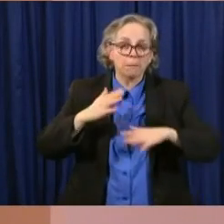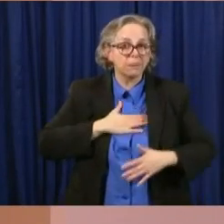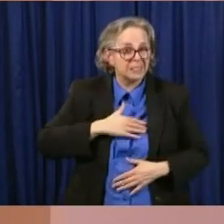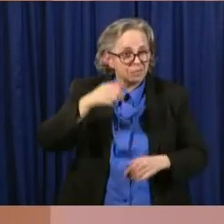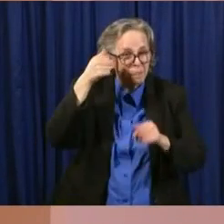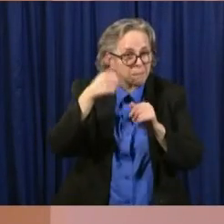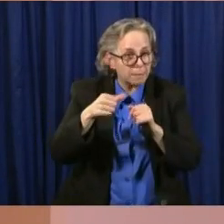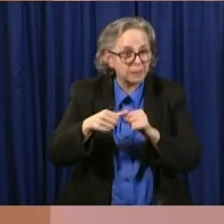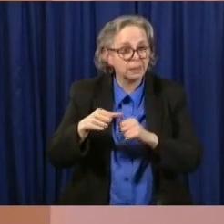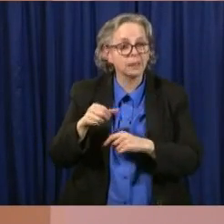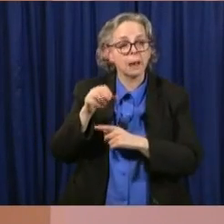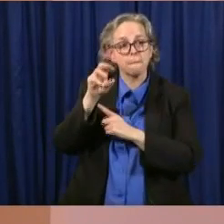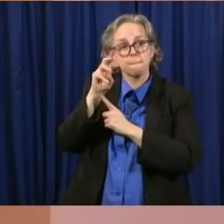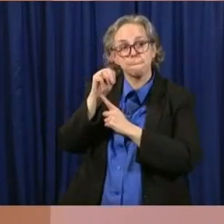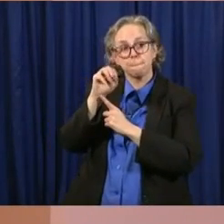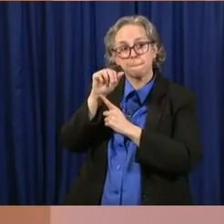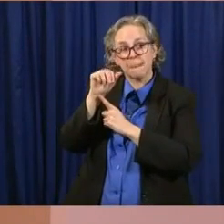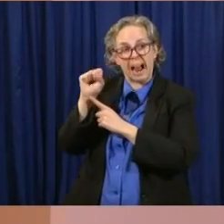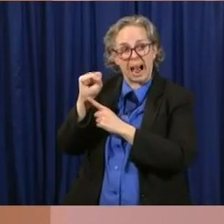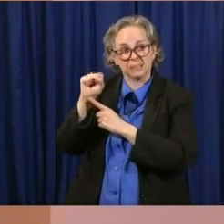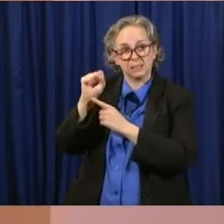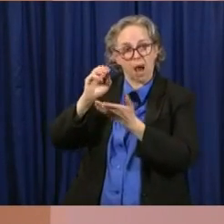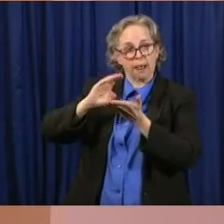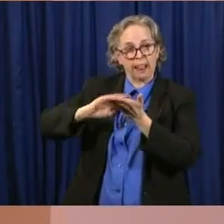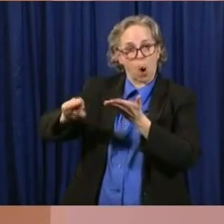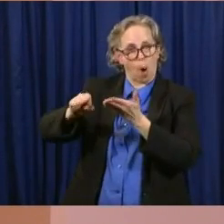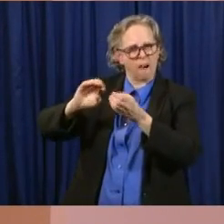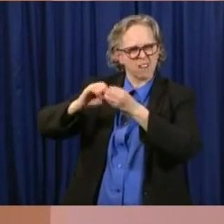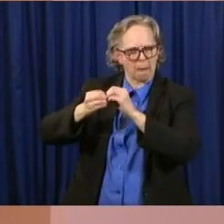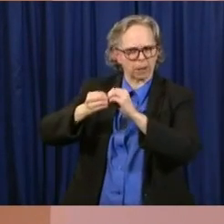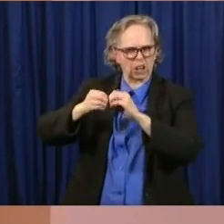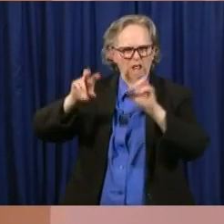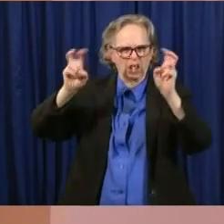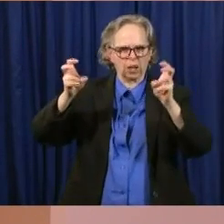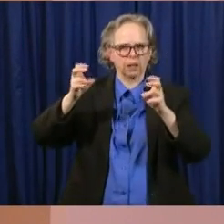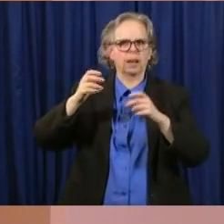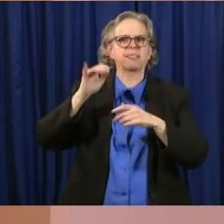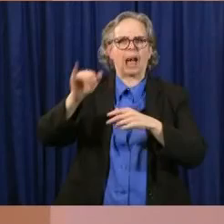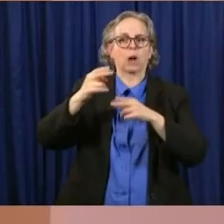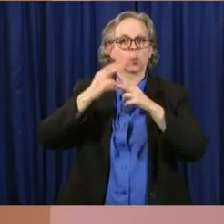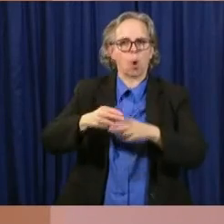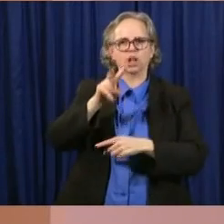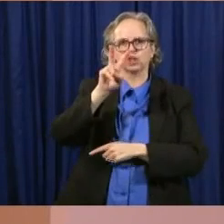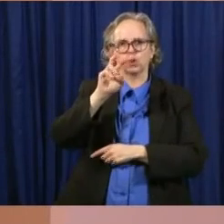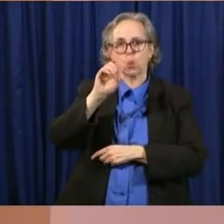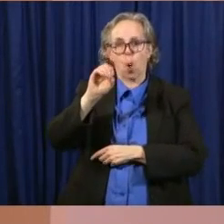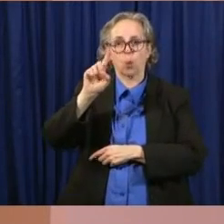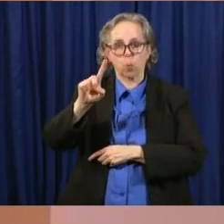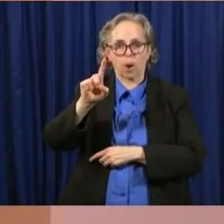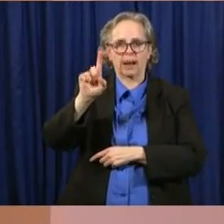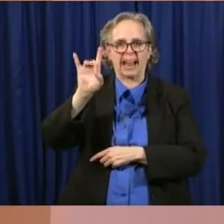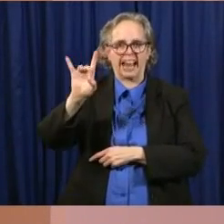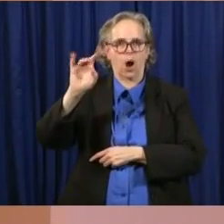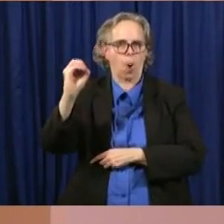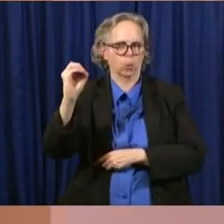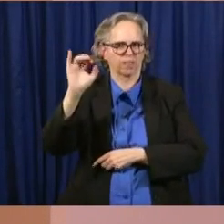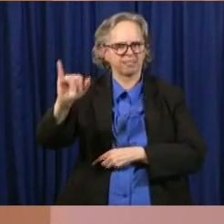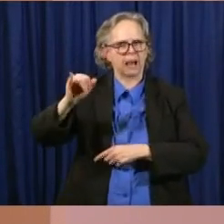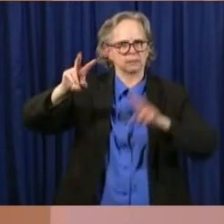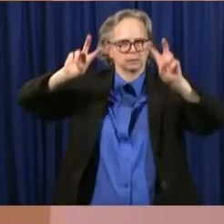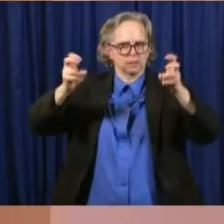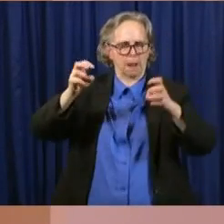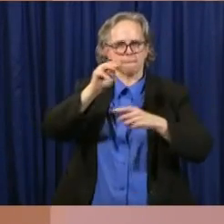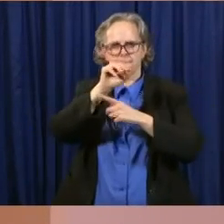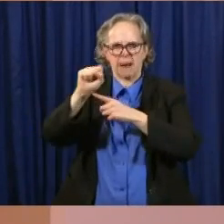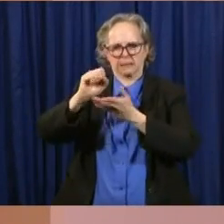-0-0-0-1-8-0, this eliminates the need to verify your employer if you enter this number. 2-0